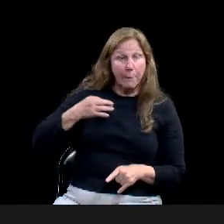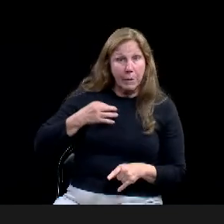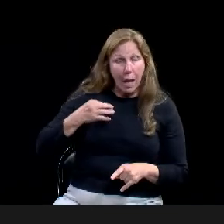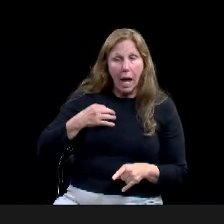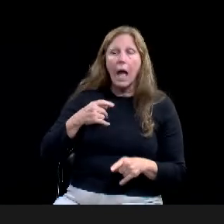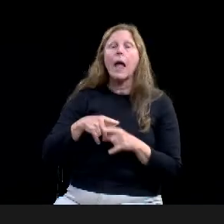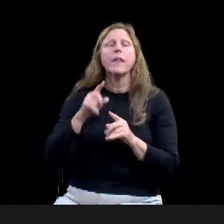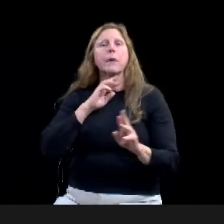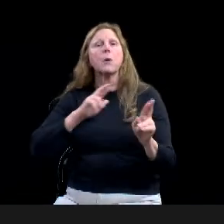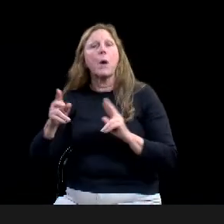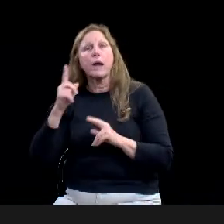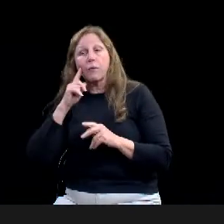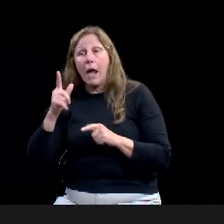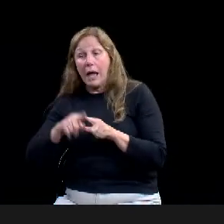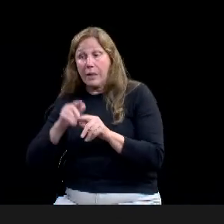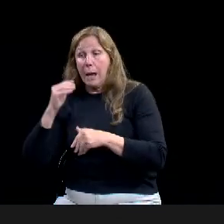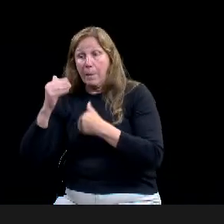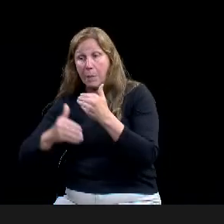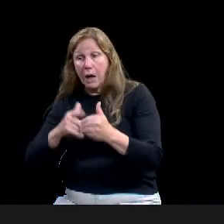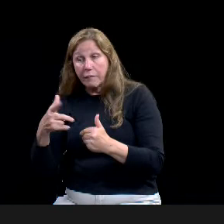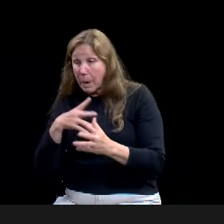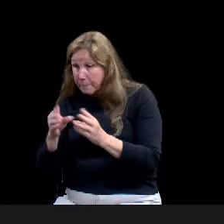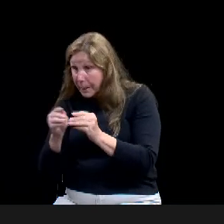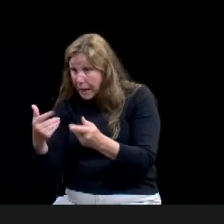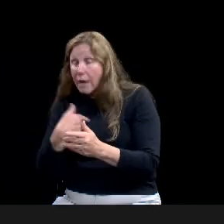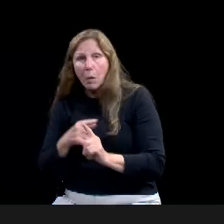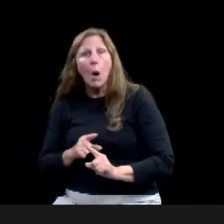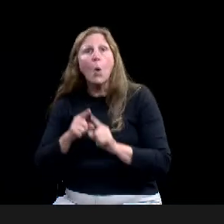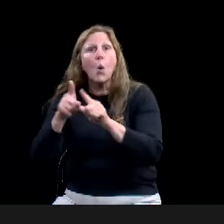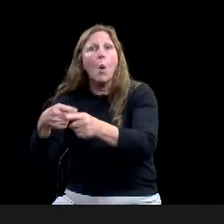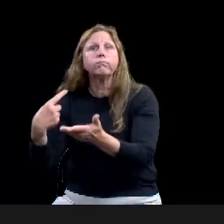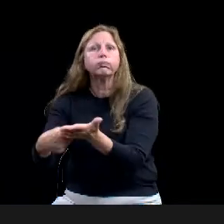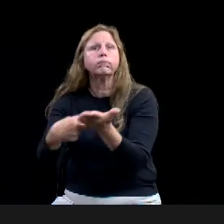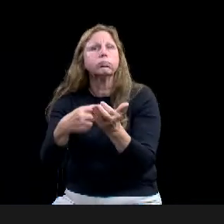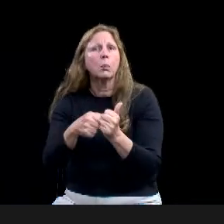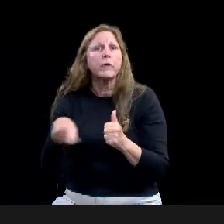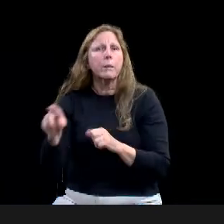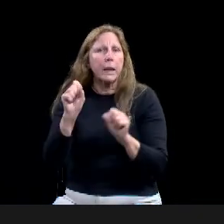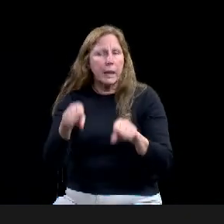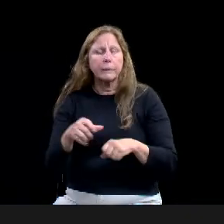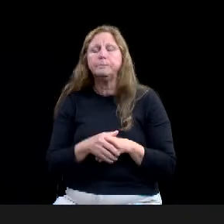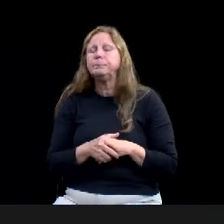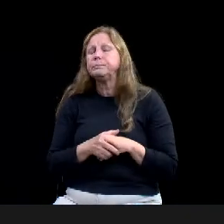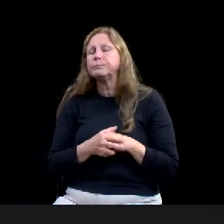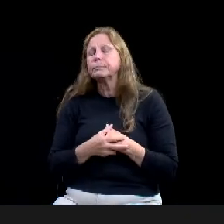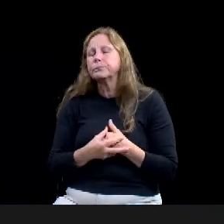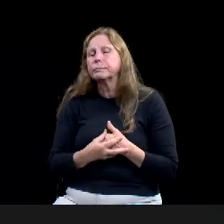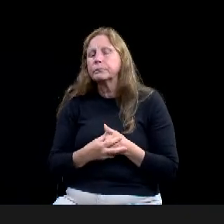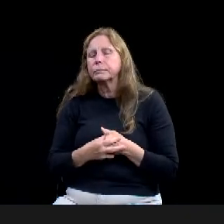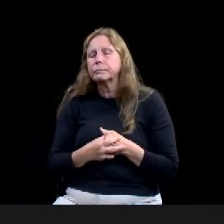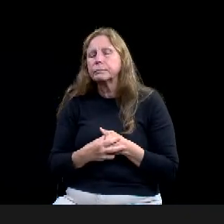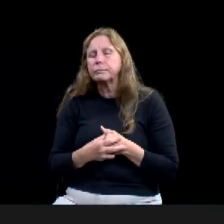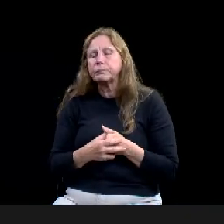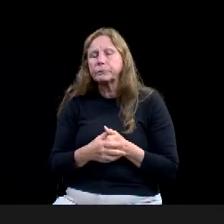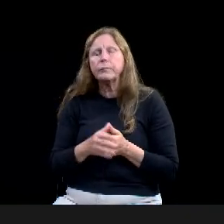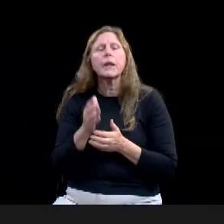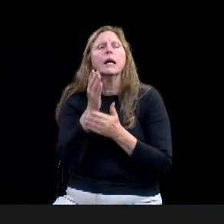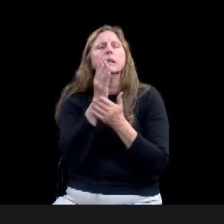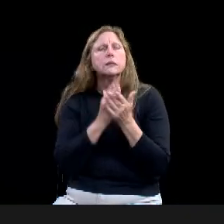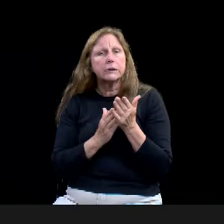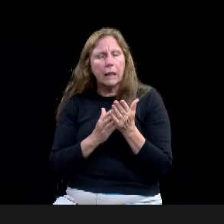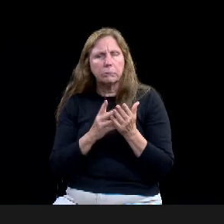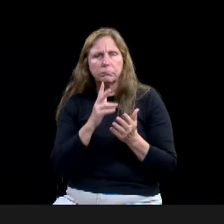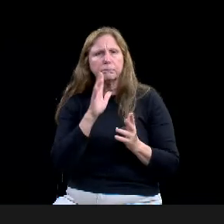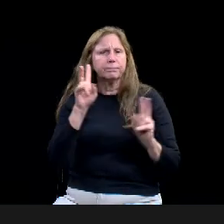there is a certain amount of formality that just kind of has to come with city dollars. Um, but we don't want to make it a hurdle that nobody